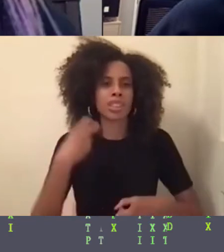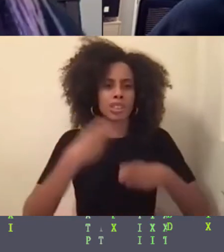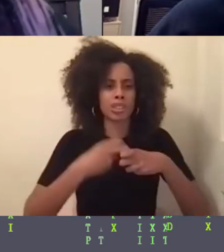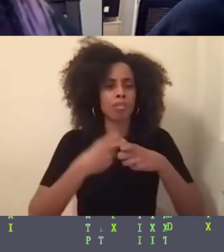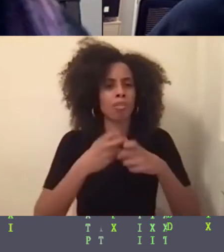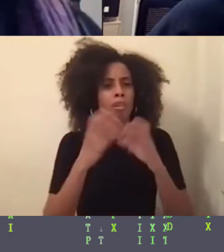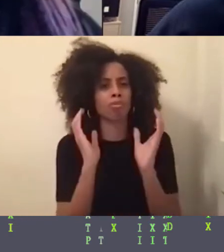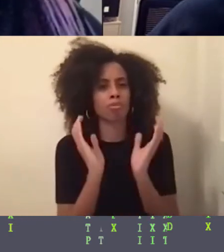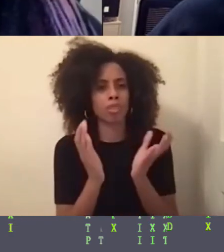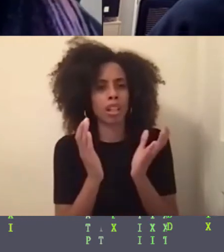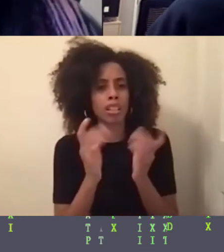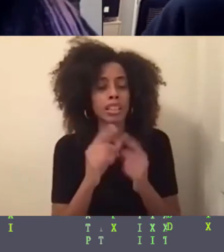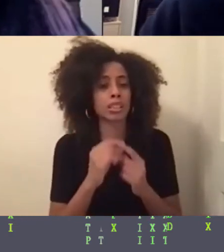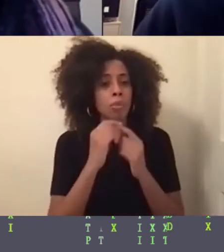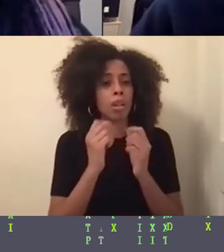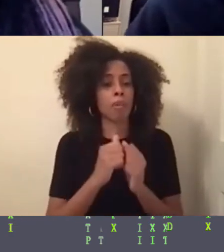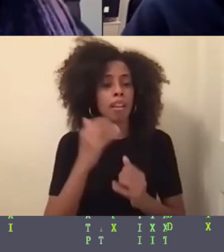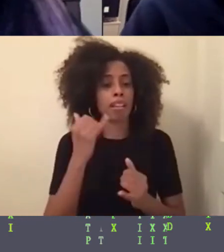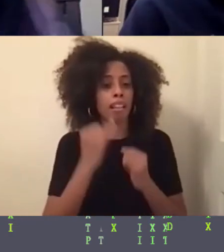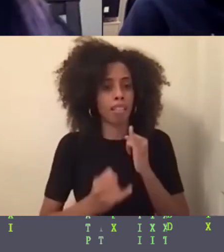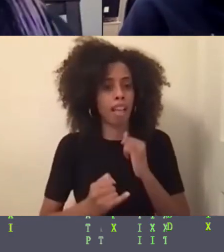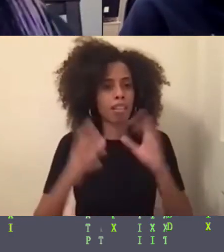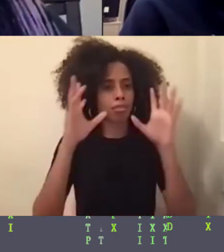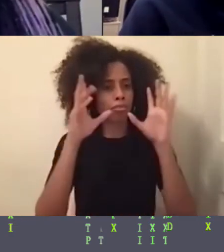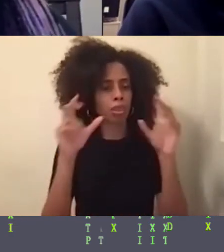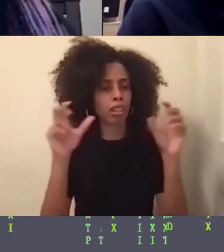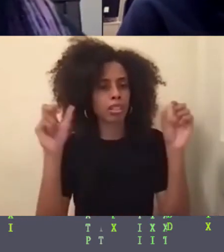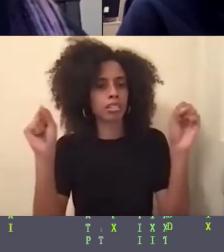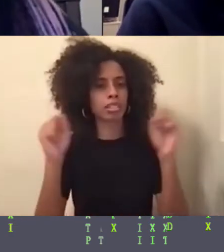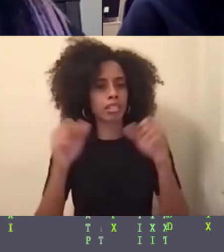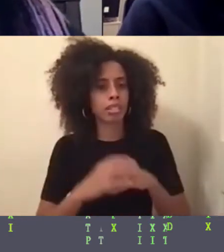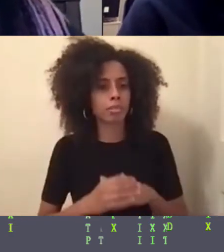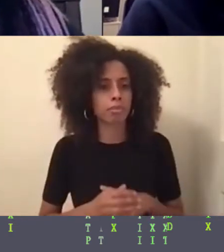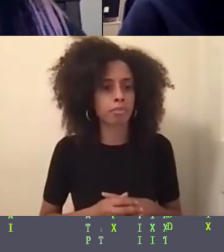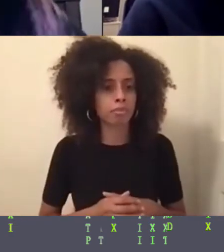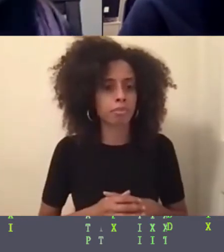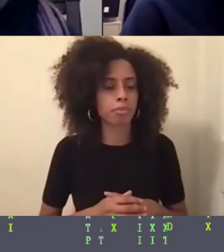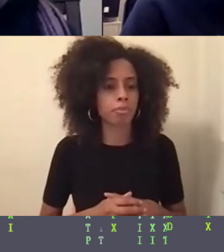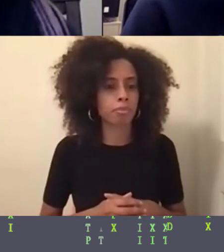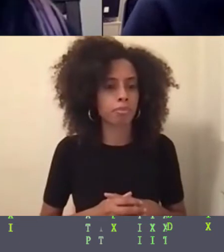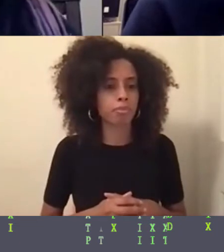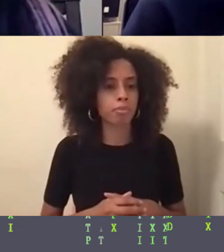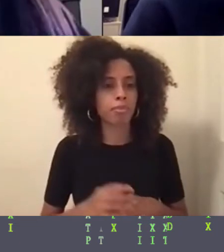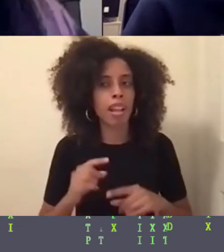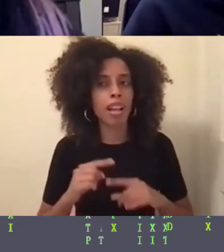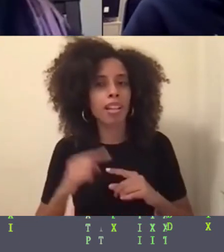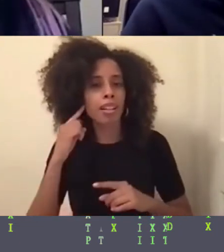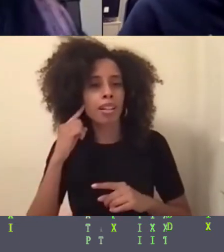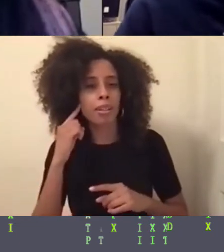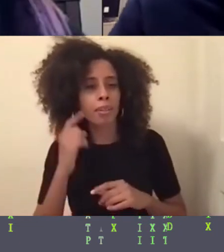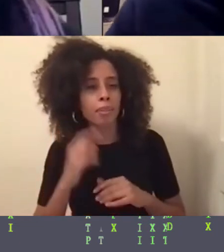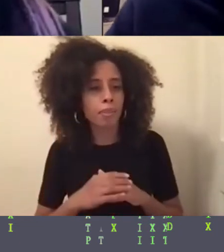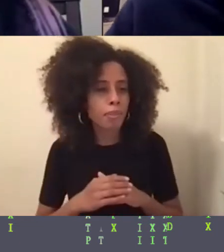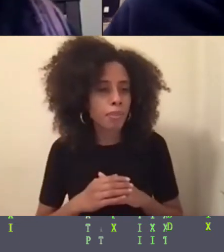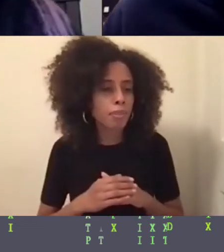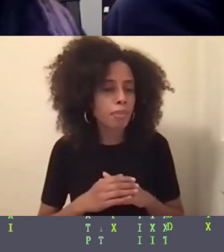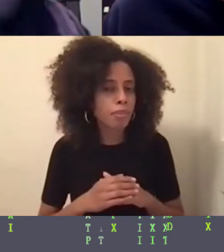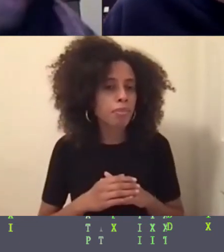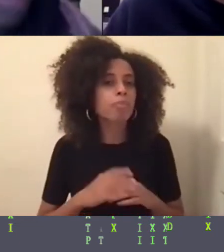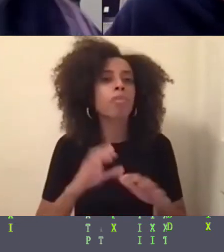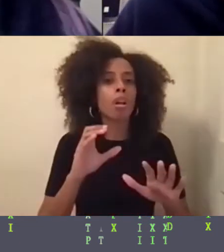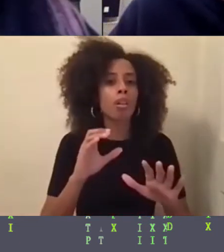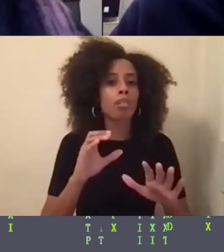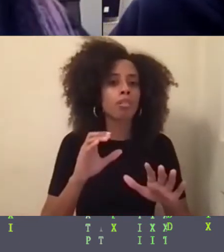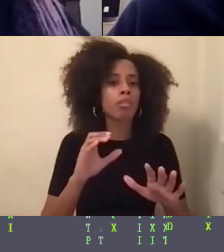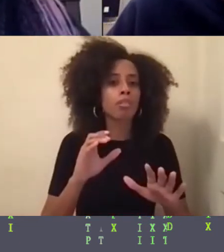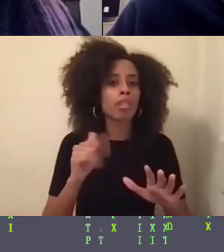and like holding me accountable for things. And I'm just like, dang, okay, okay, okay, okay, I'll get on it. I'll